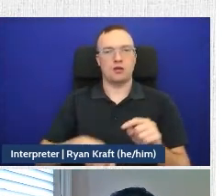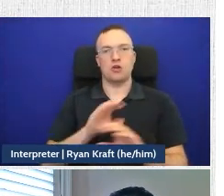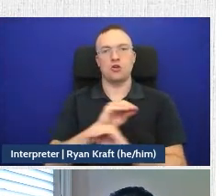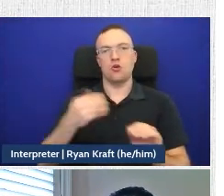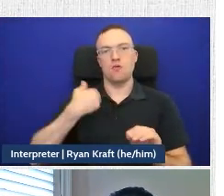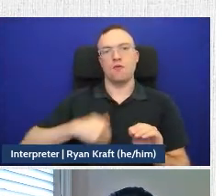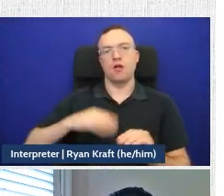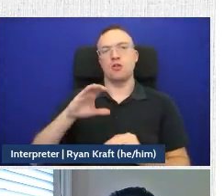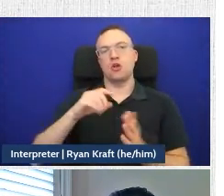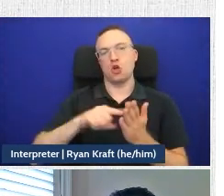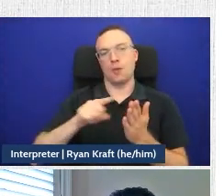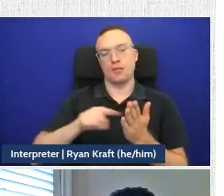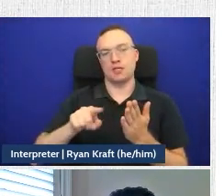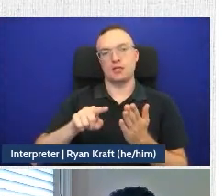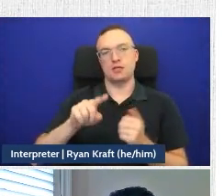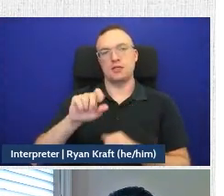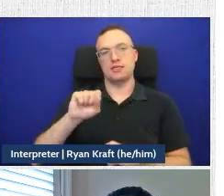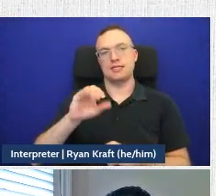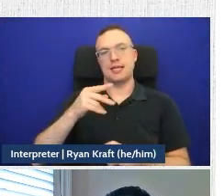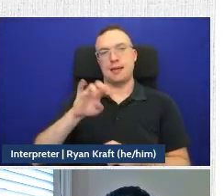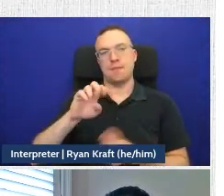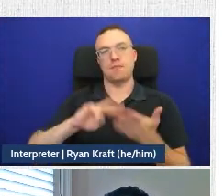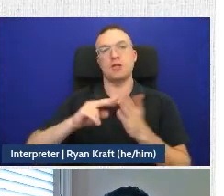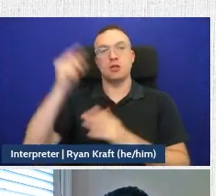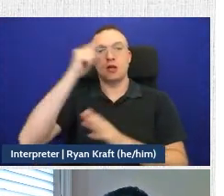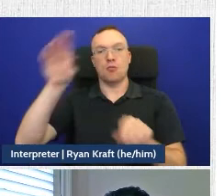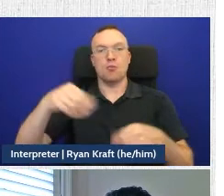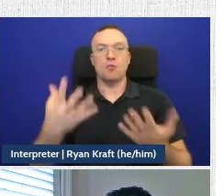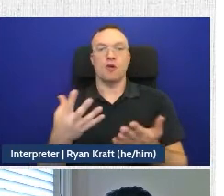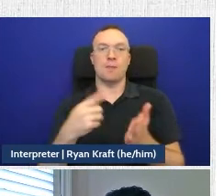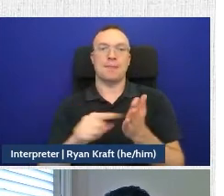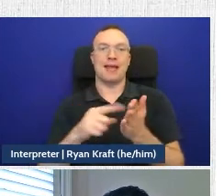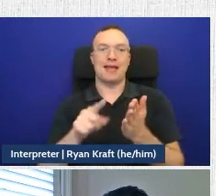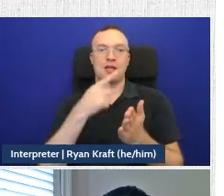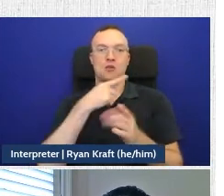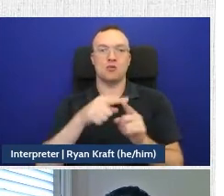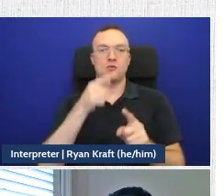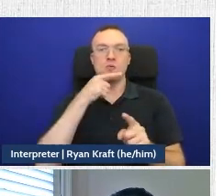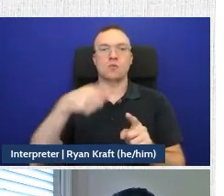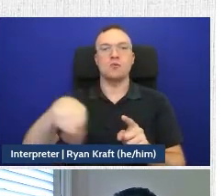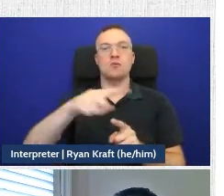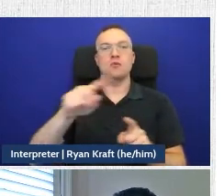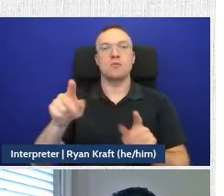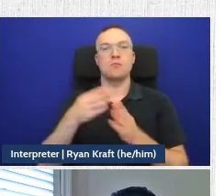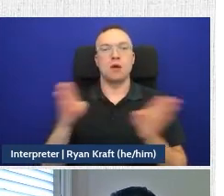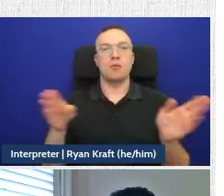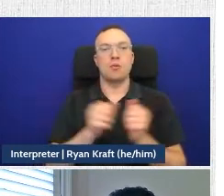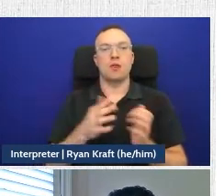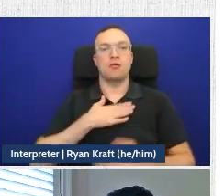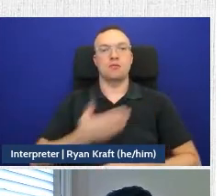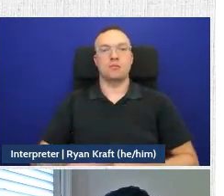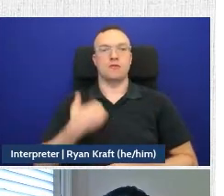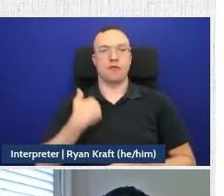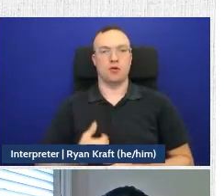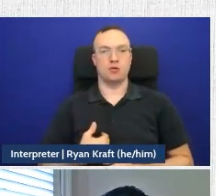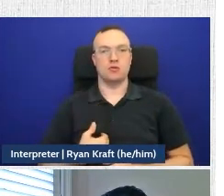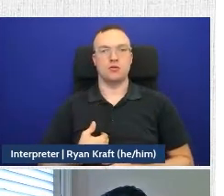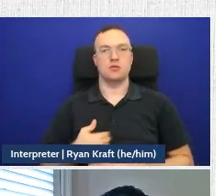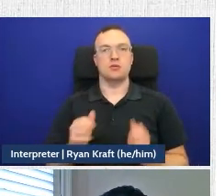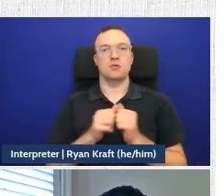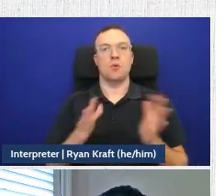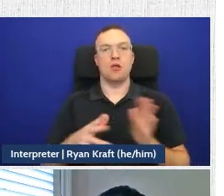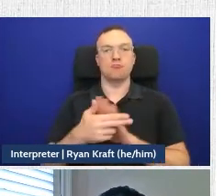scheme allows governments to provide compensation to members of the public without actually admitting fault or prescribing